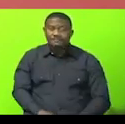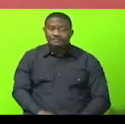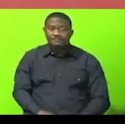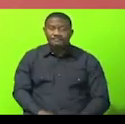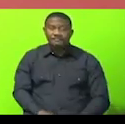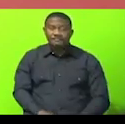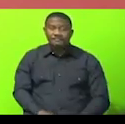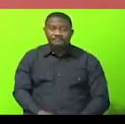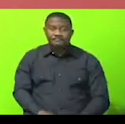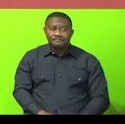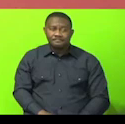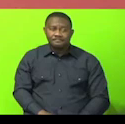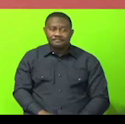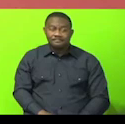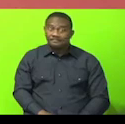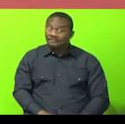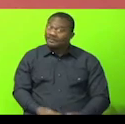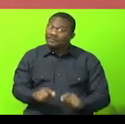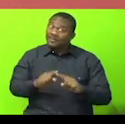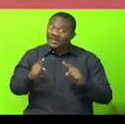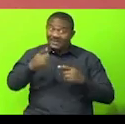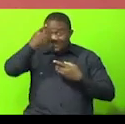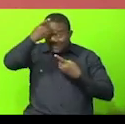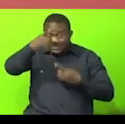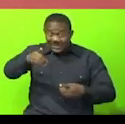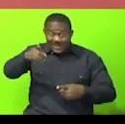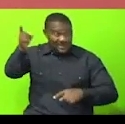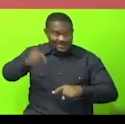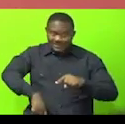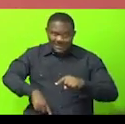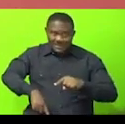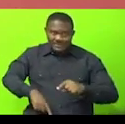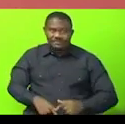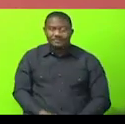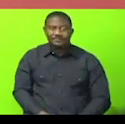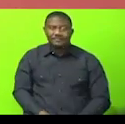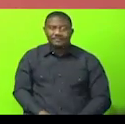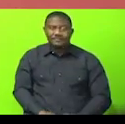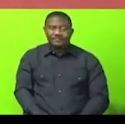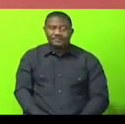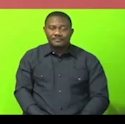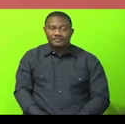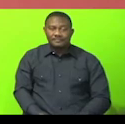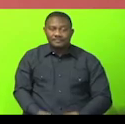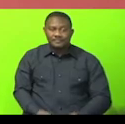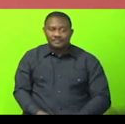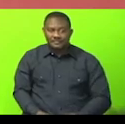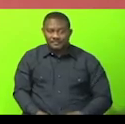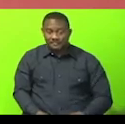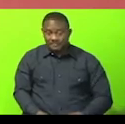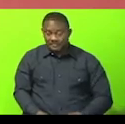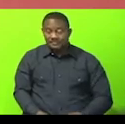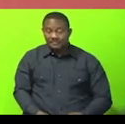But not to take decisions. I want to read the third Article